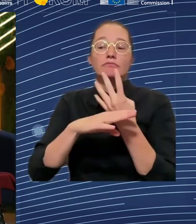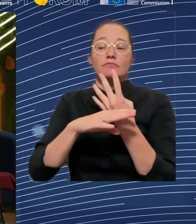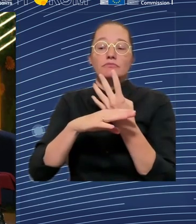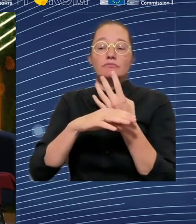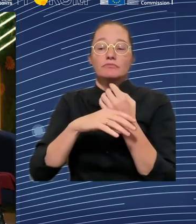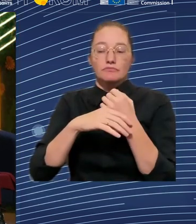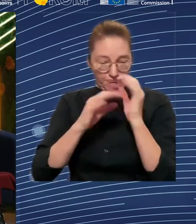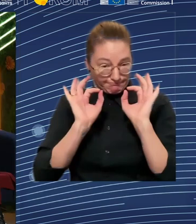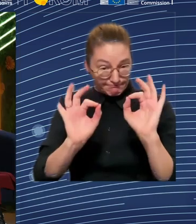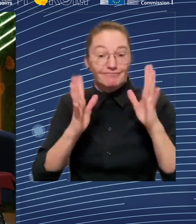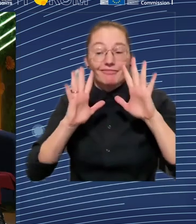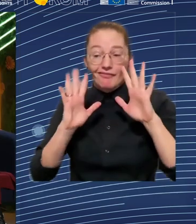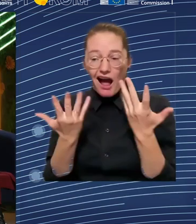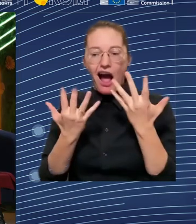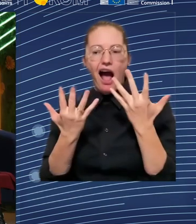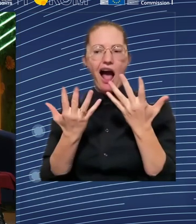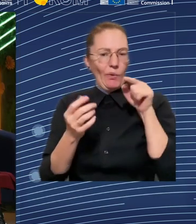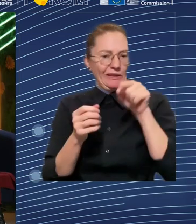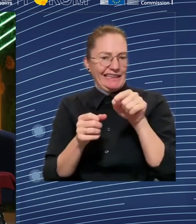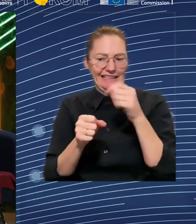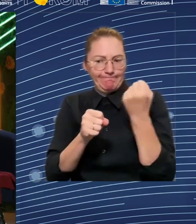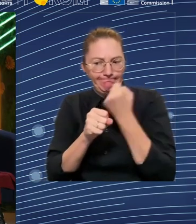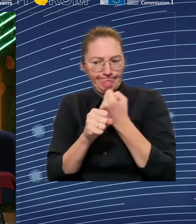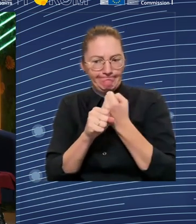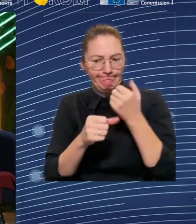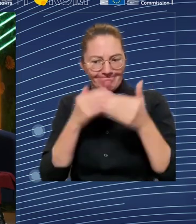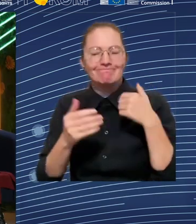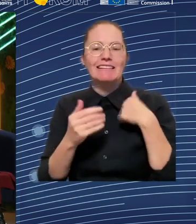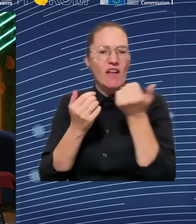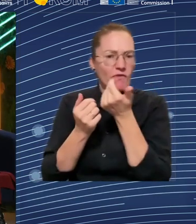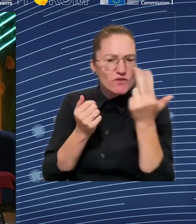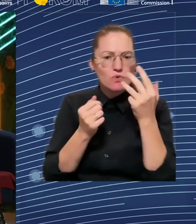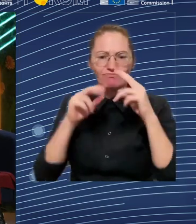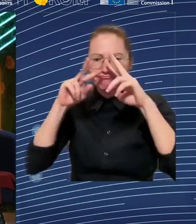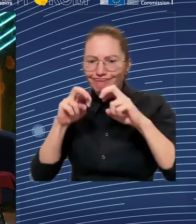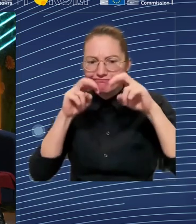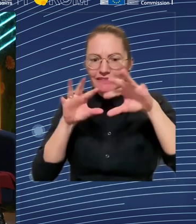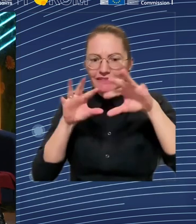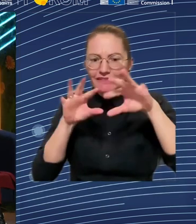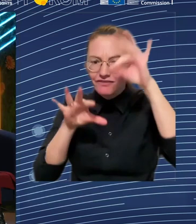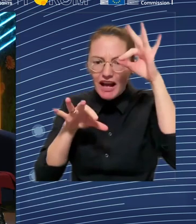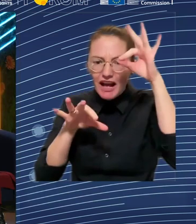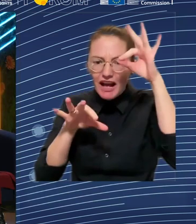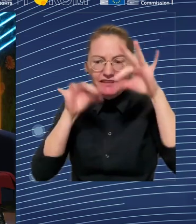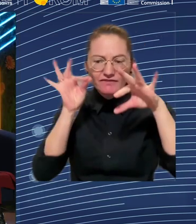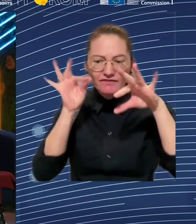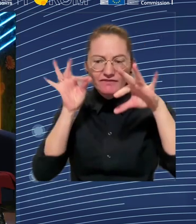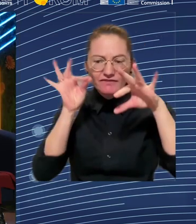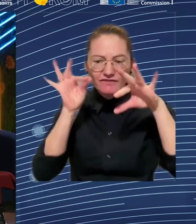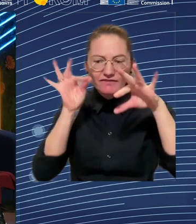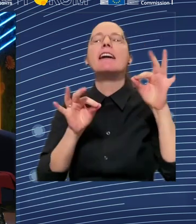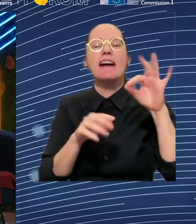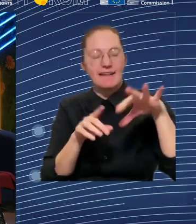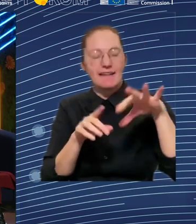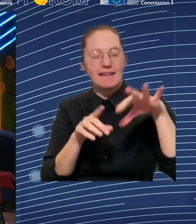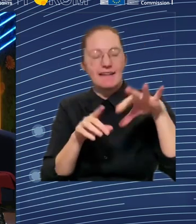and qualitative information on how we see skill needs changing as a result of that. And I think a second important finding